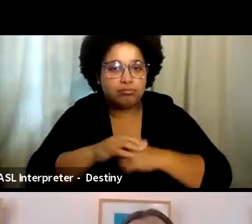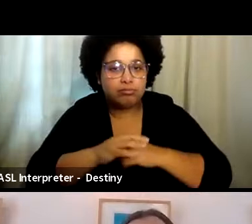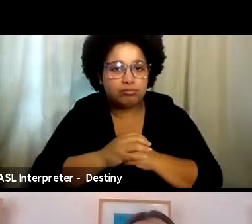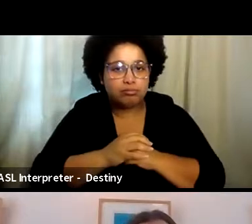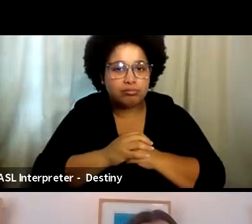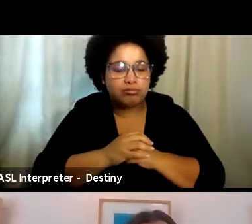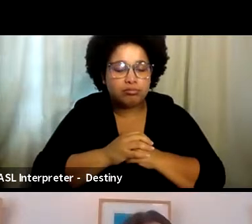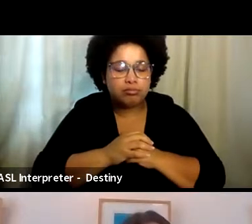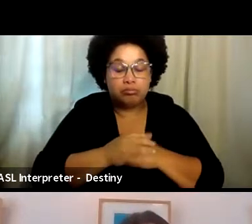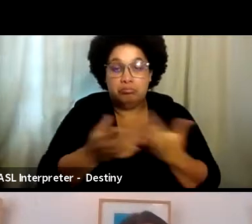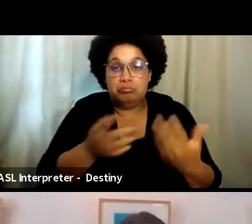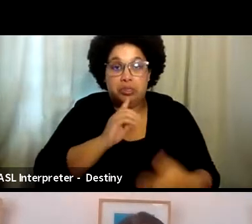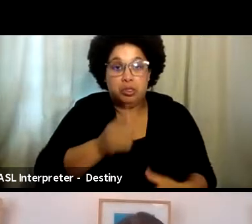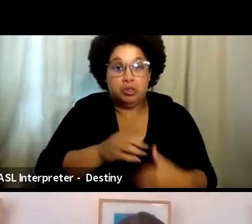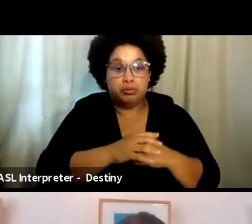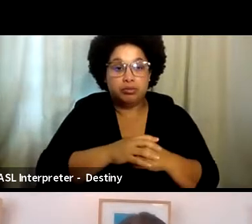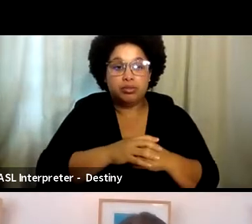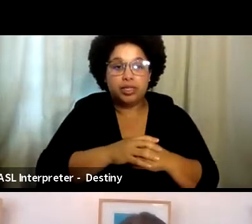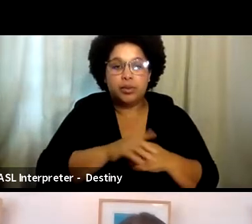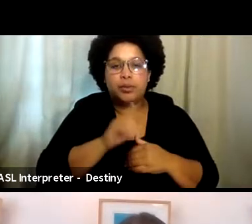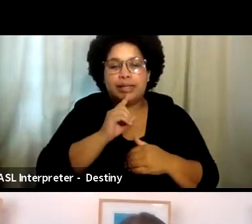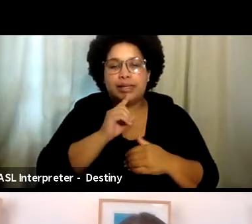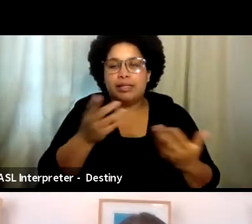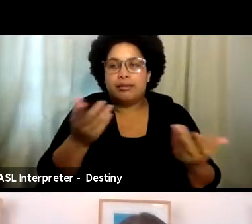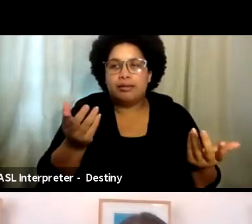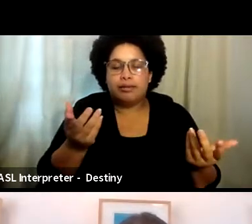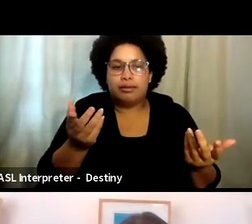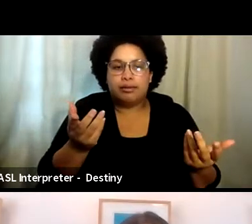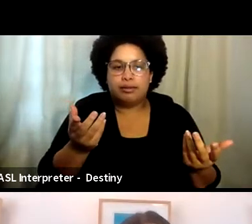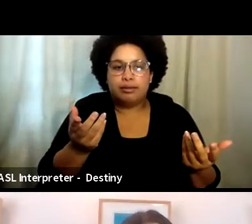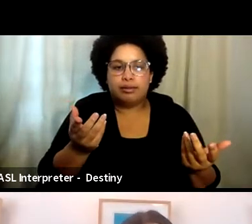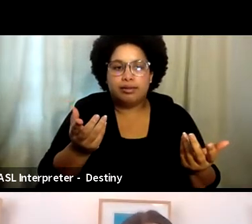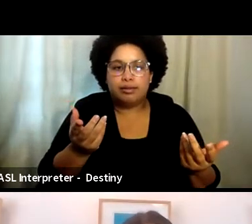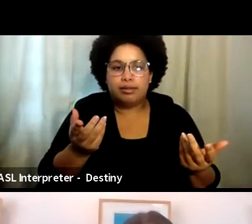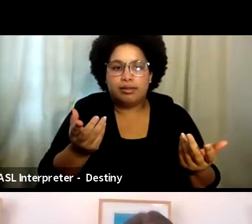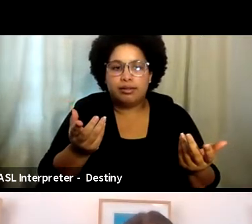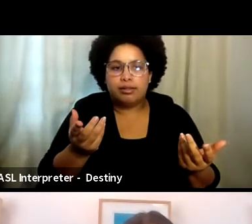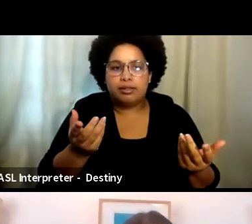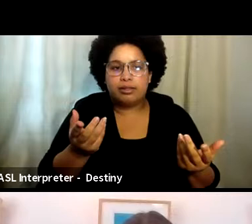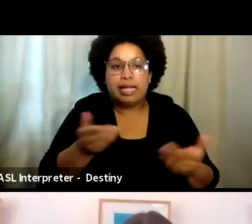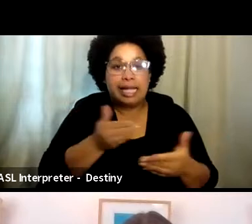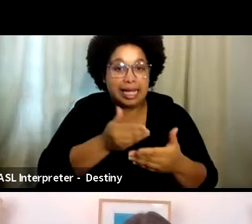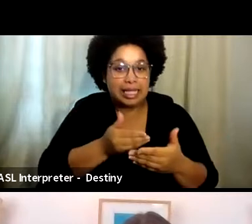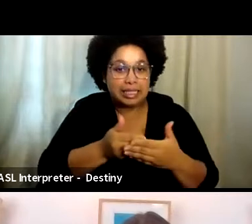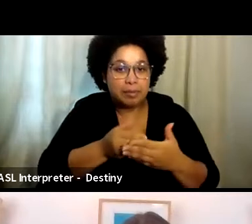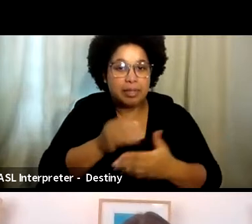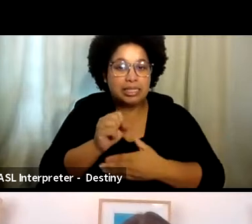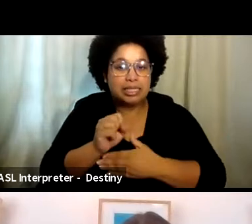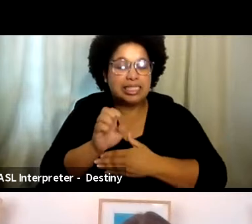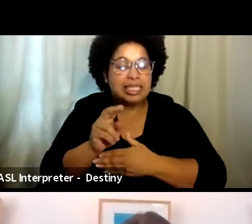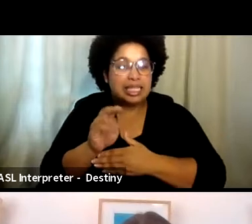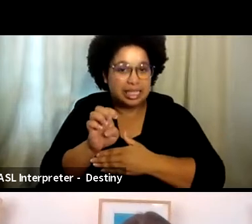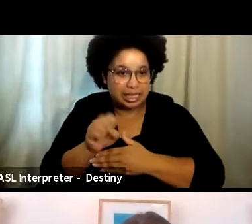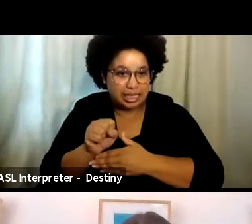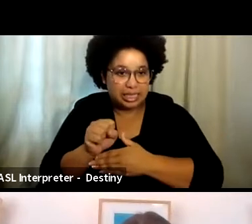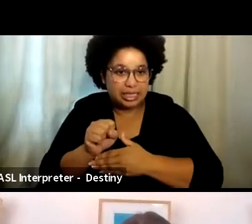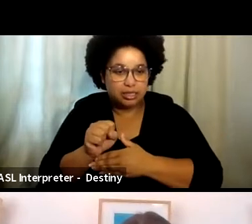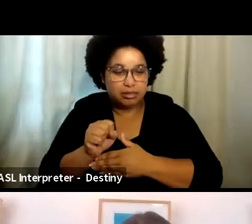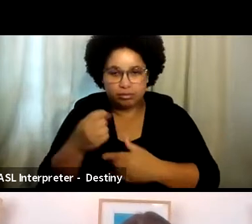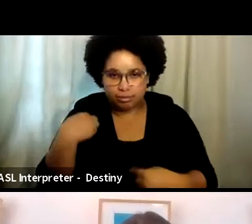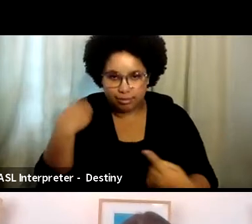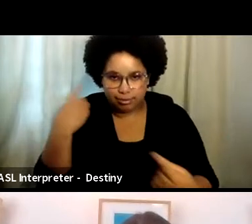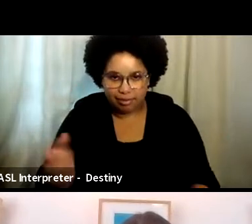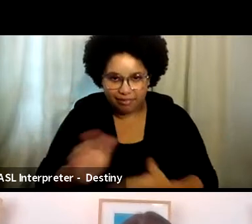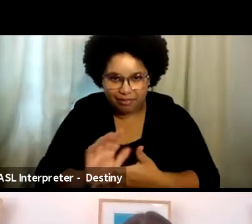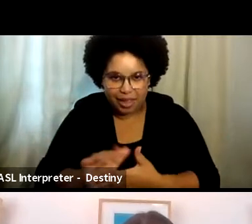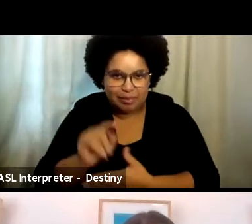Sure. So it would be impossible. Well, there have been intimate scenes for as long as we've had